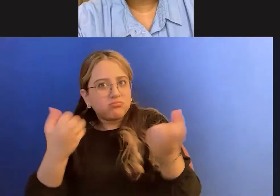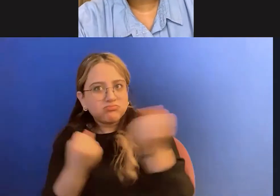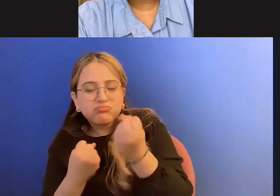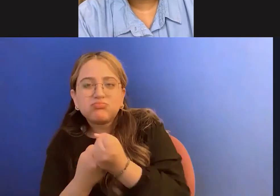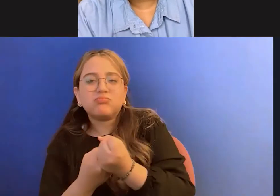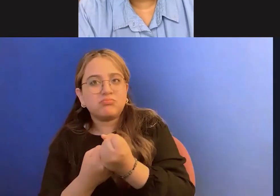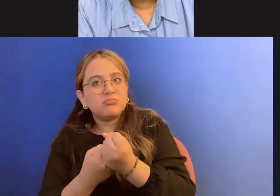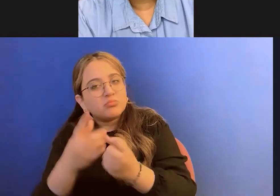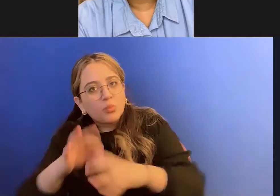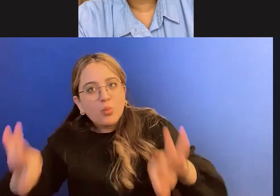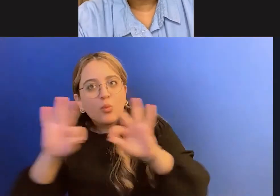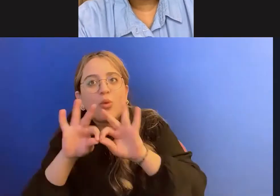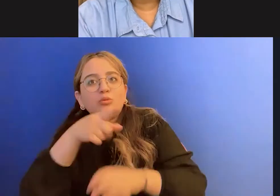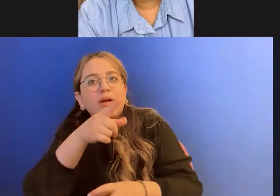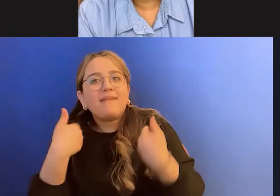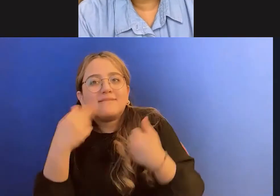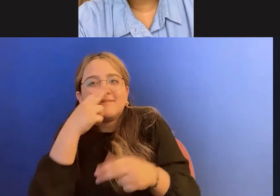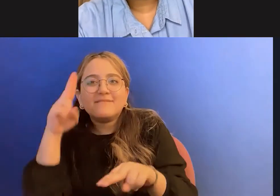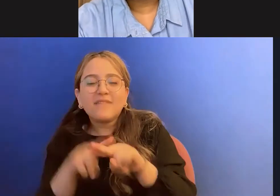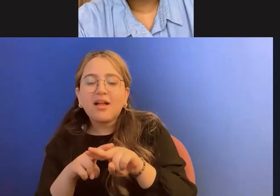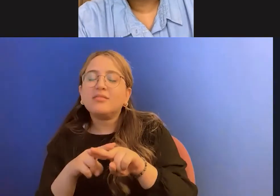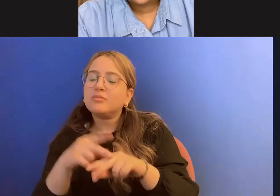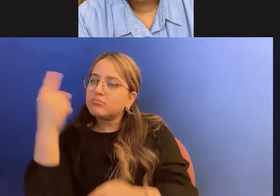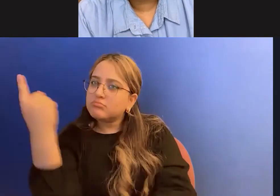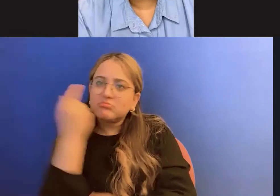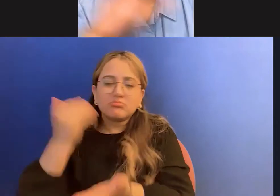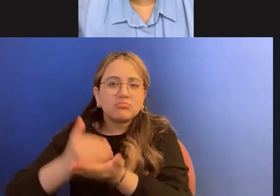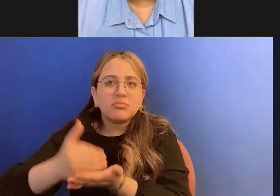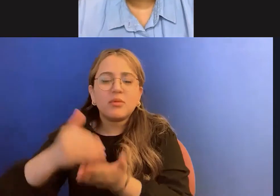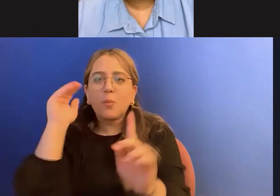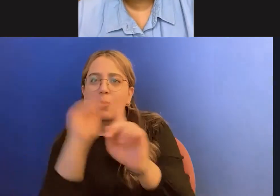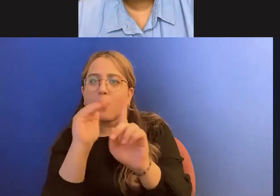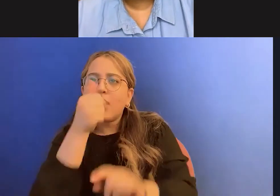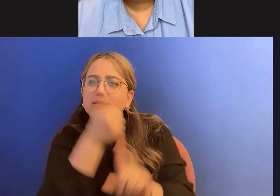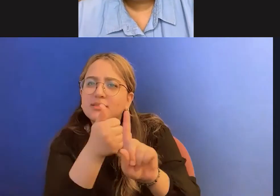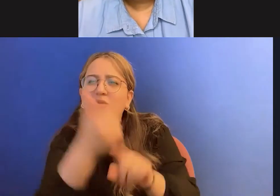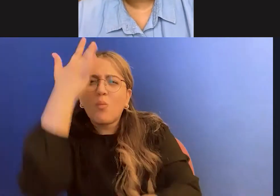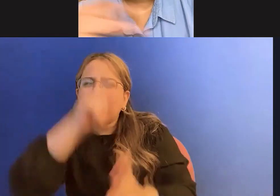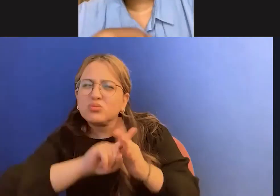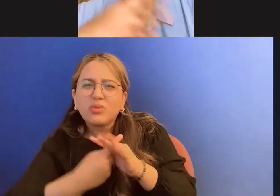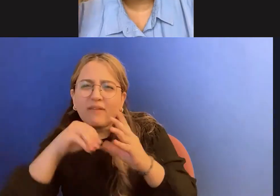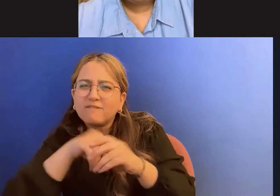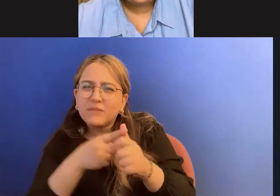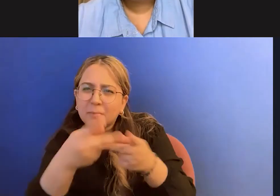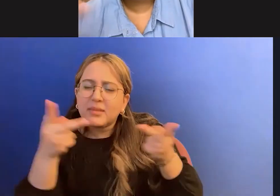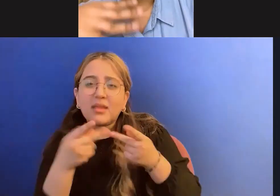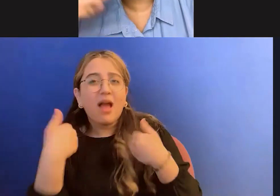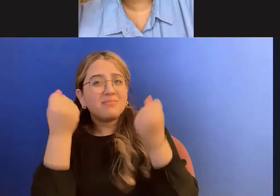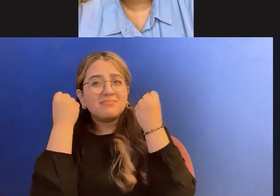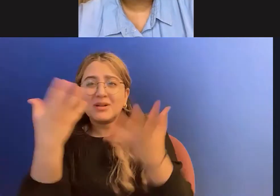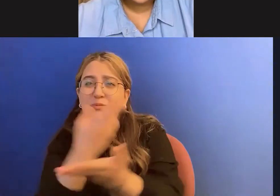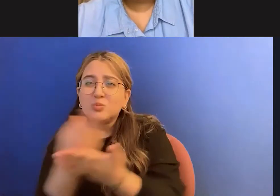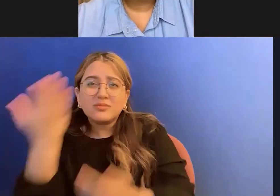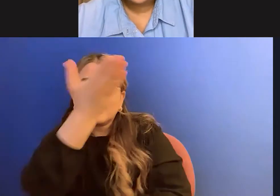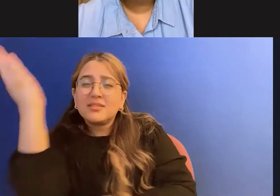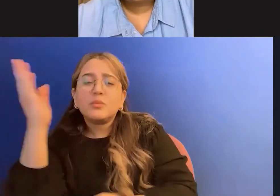you know, make sure you have fun and just constantly remind yourself why you started. There are so many resources out there. So make sure you go out there and you